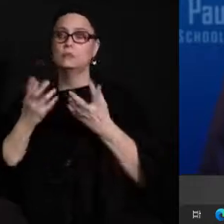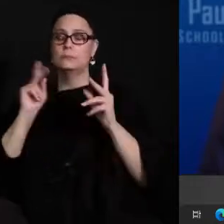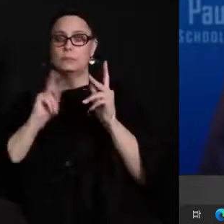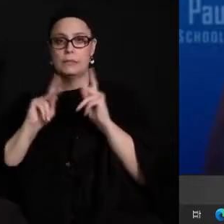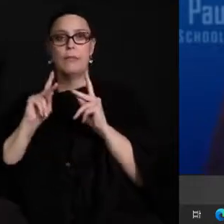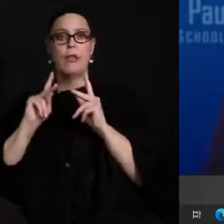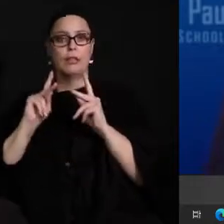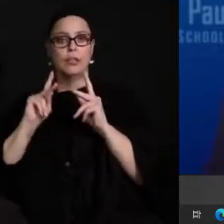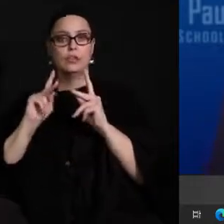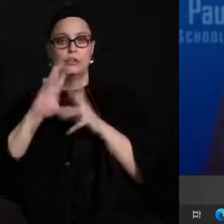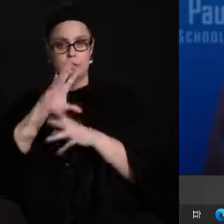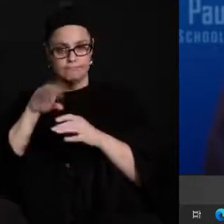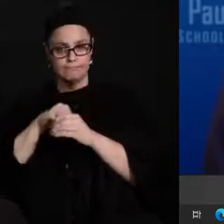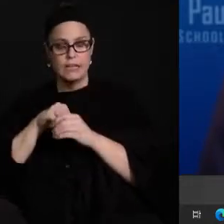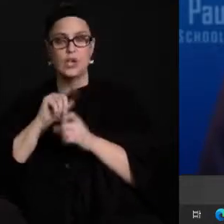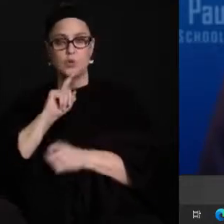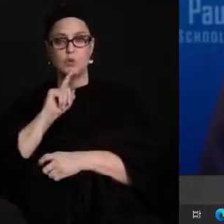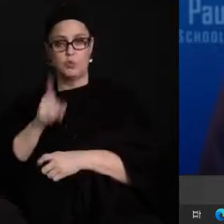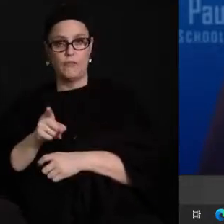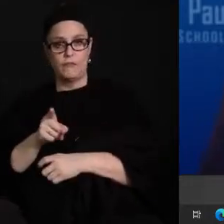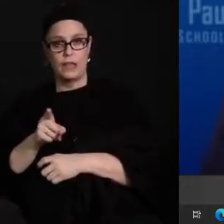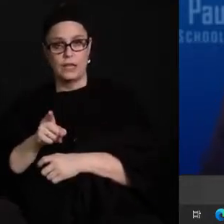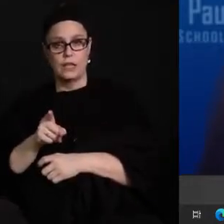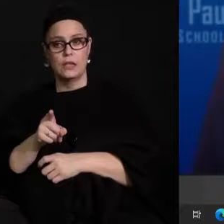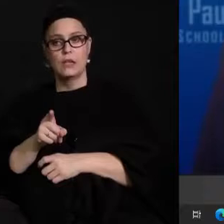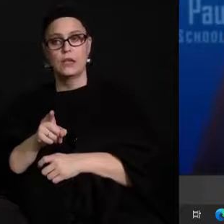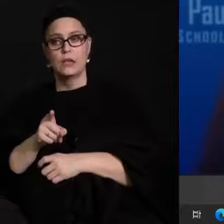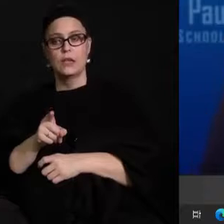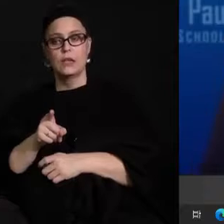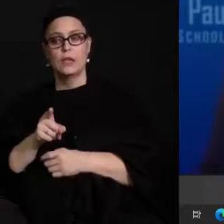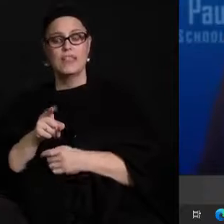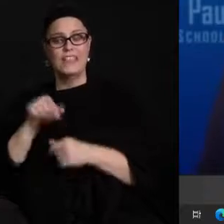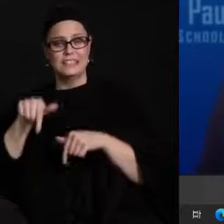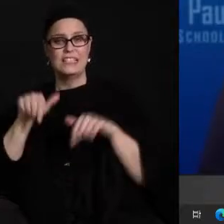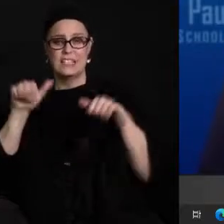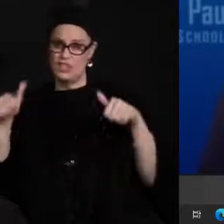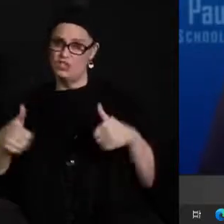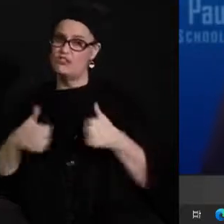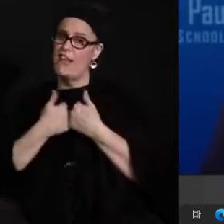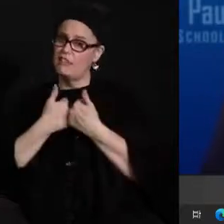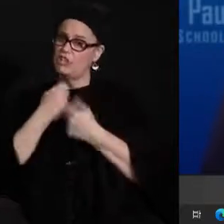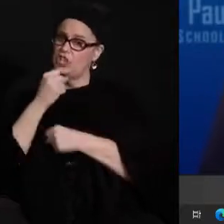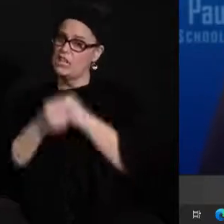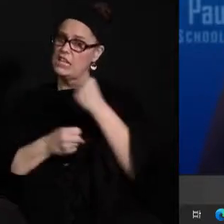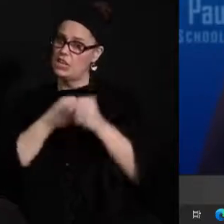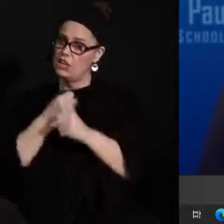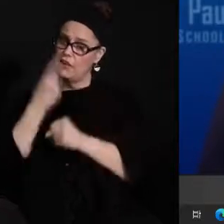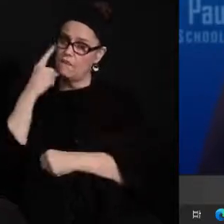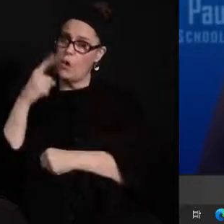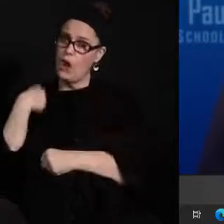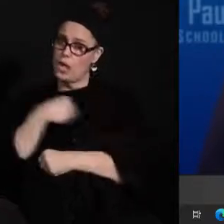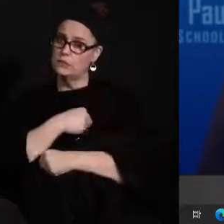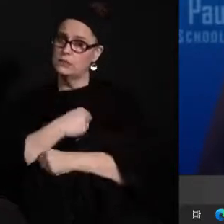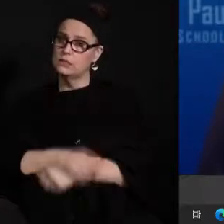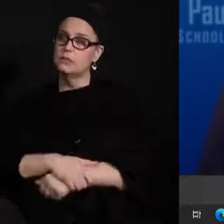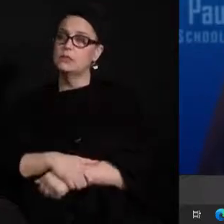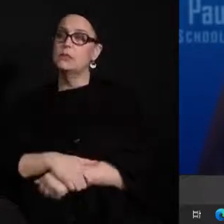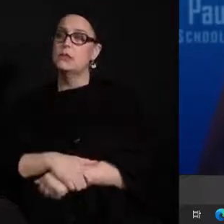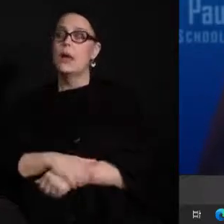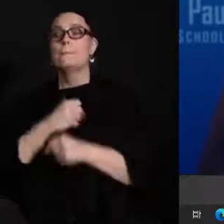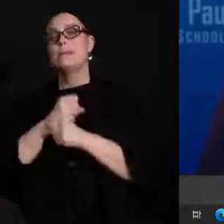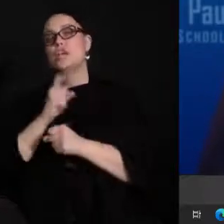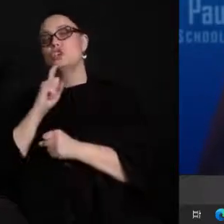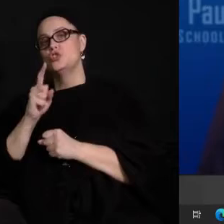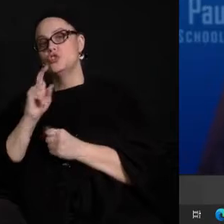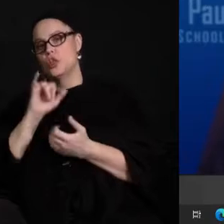for each individual and that's truthfully what's made this an incredibly challenging uh year for us um in making sure